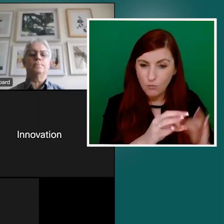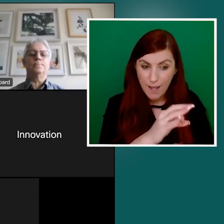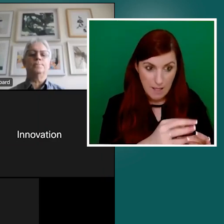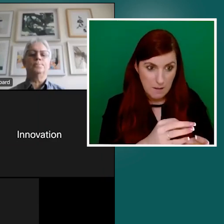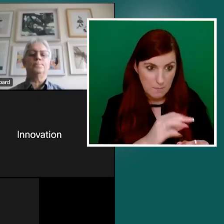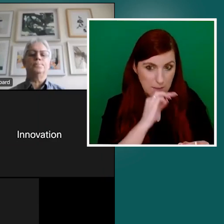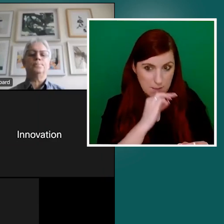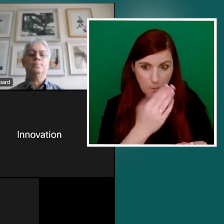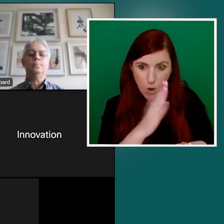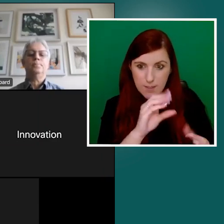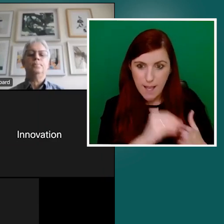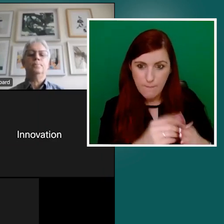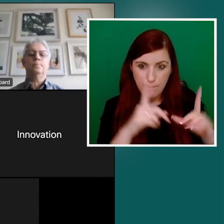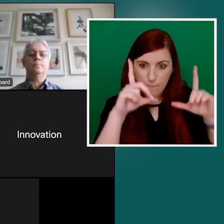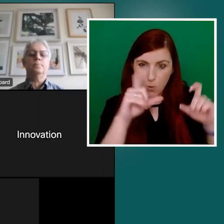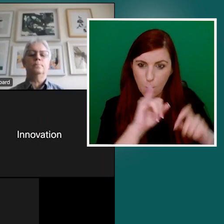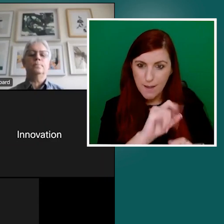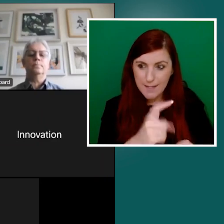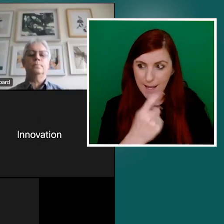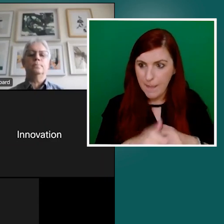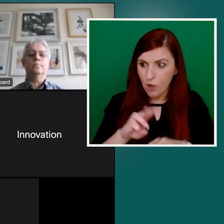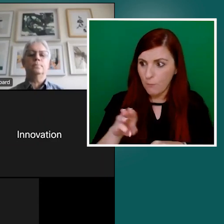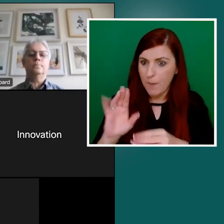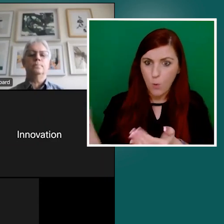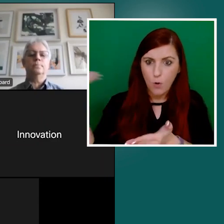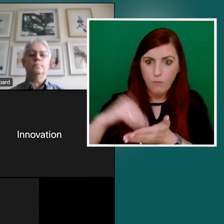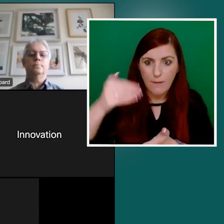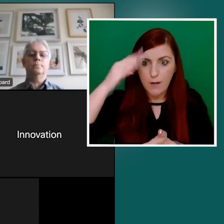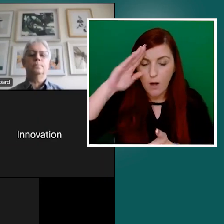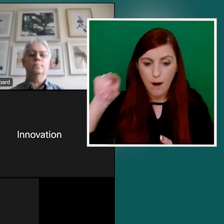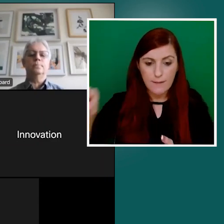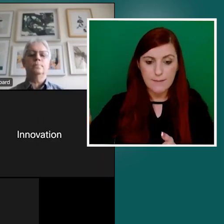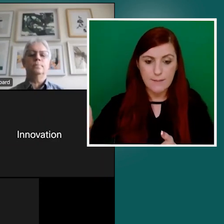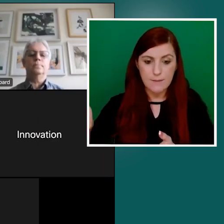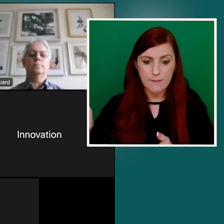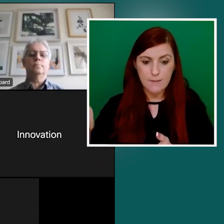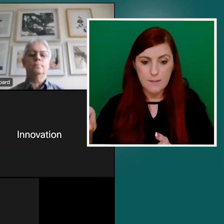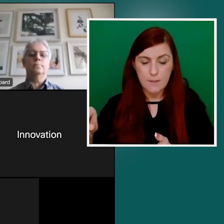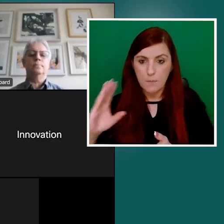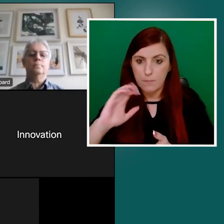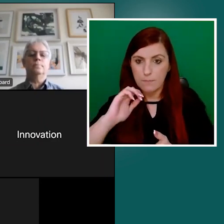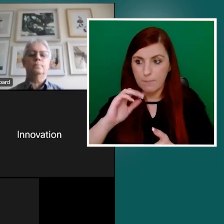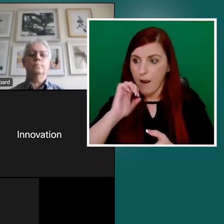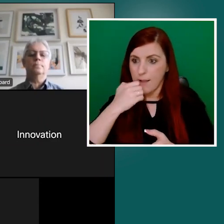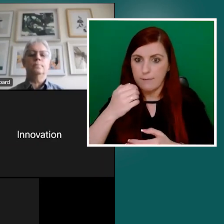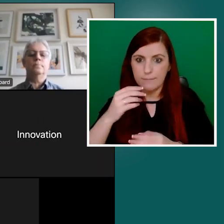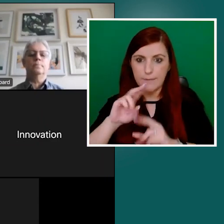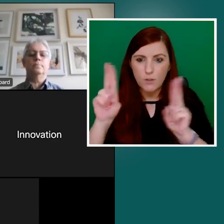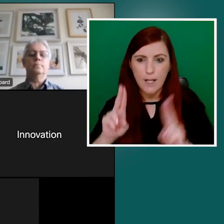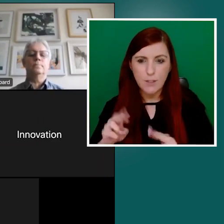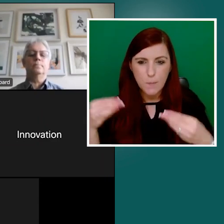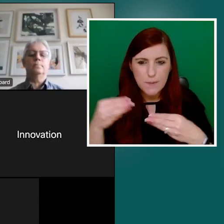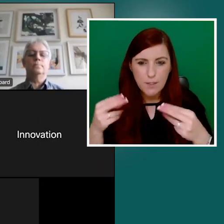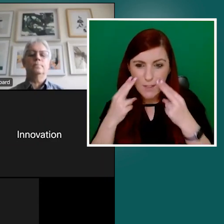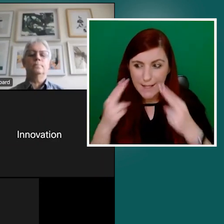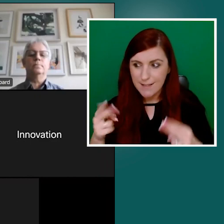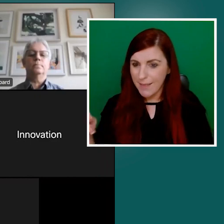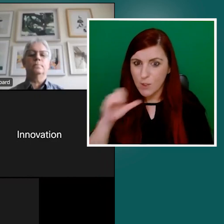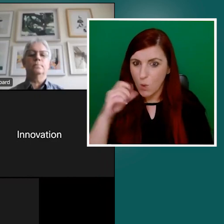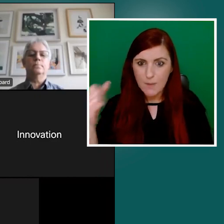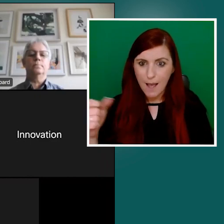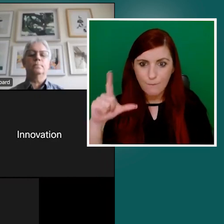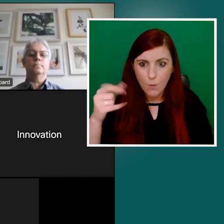who are arriving in Ireland, you know, be it, you know, in international protection, whatever, they don't have it. And then there are still a range of